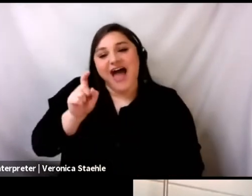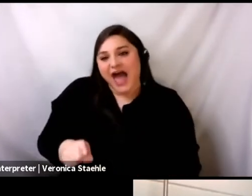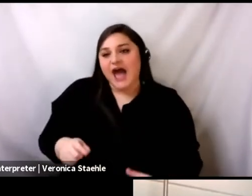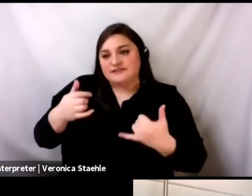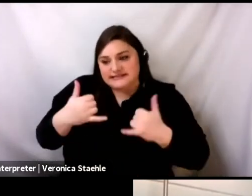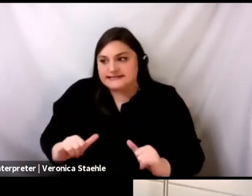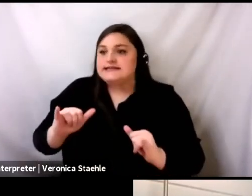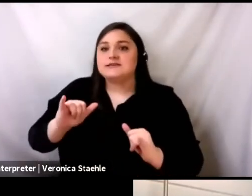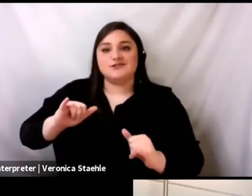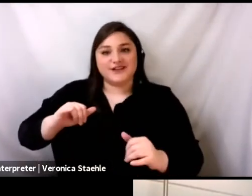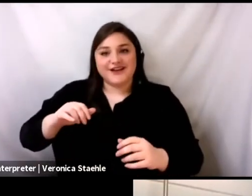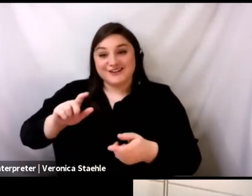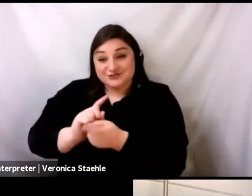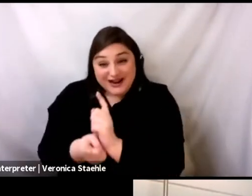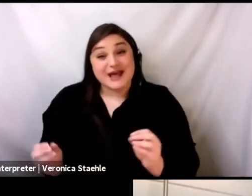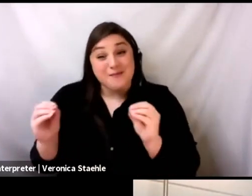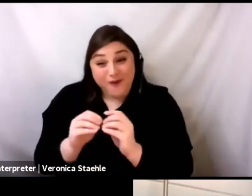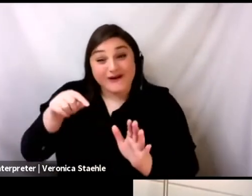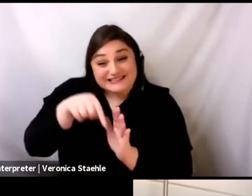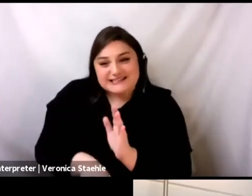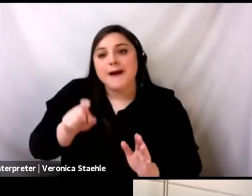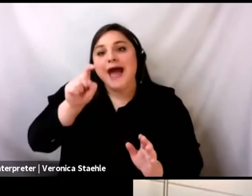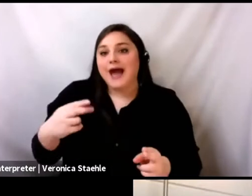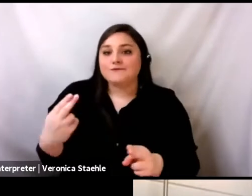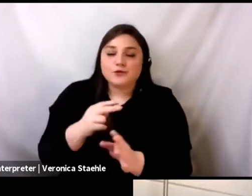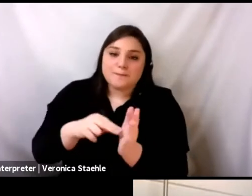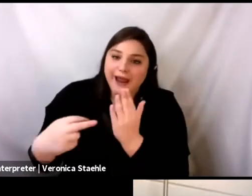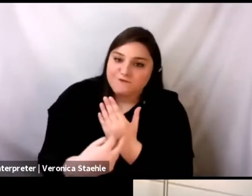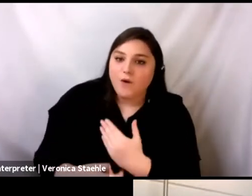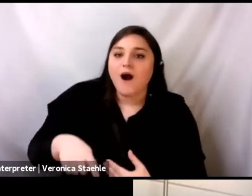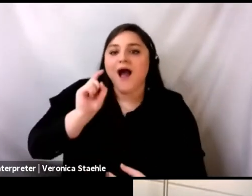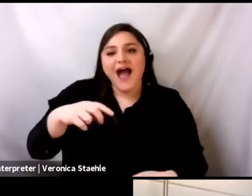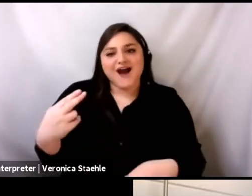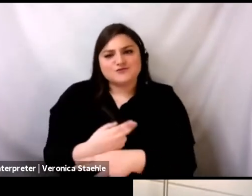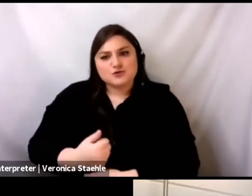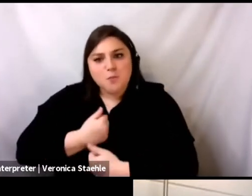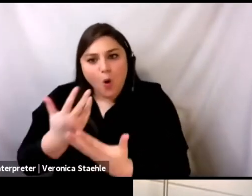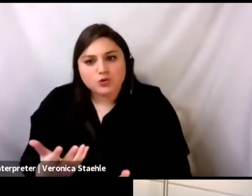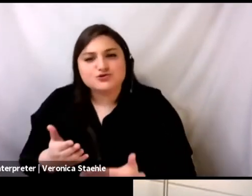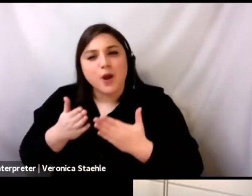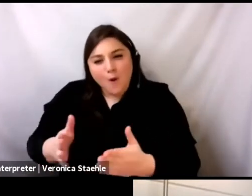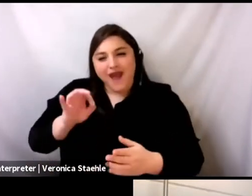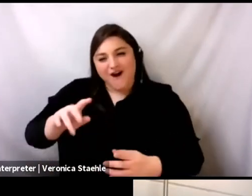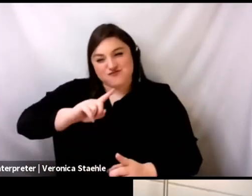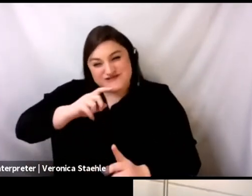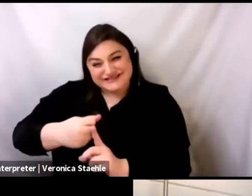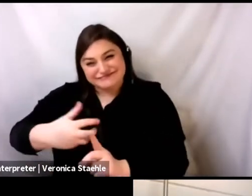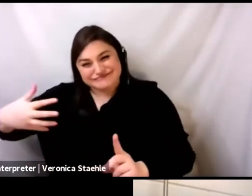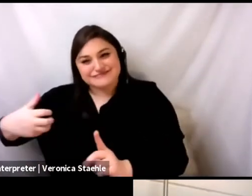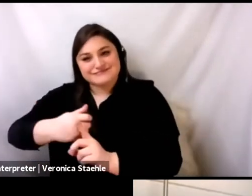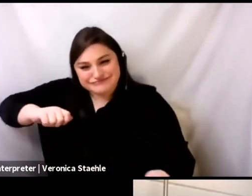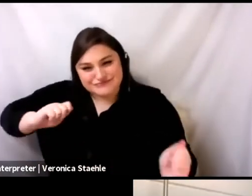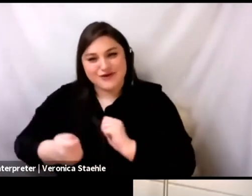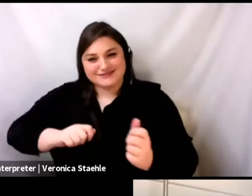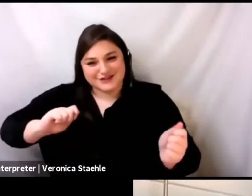to like borrow metaphors and borrow poetry into this, which, which was a very exciting turn, you know, but then also this